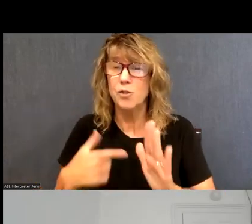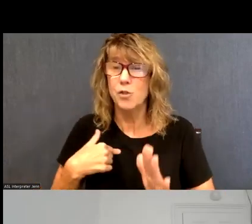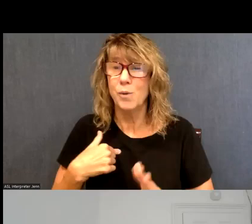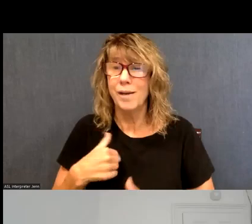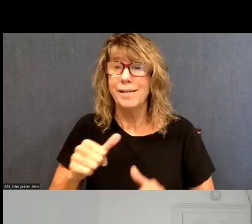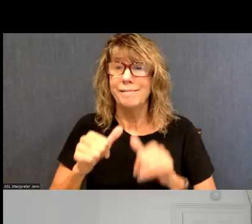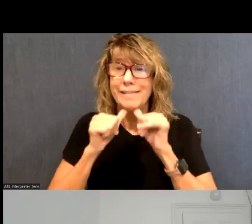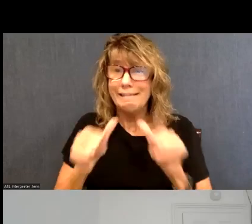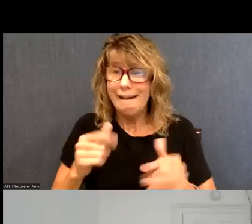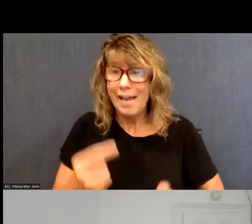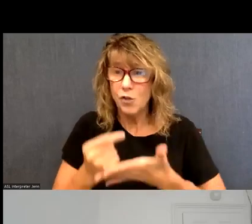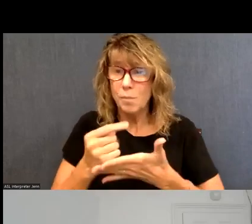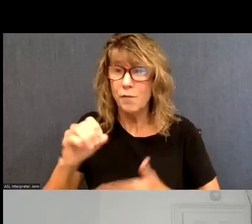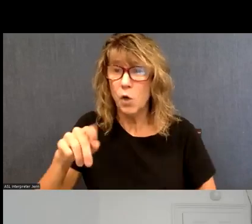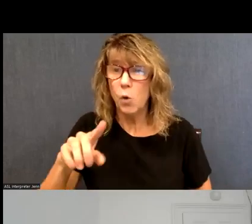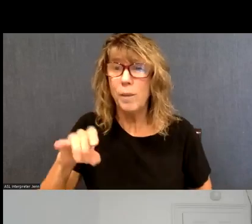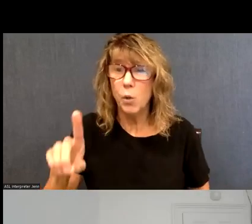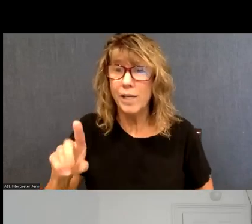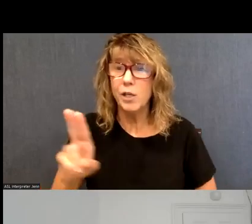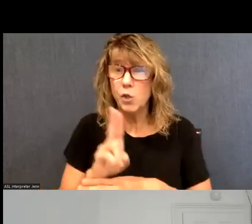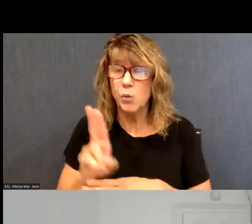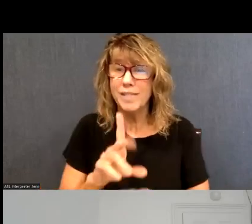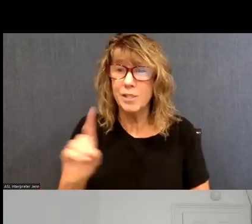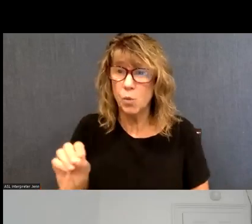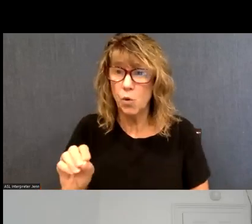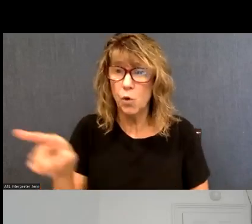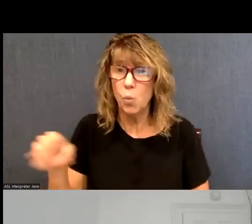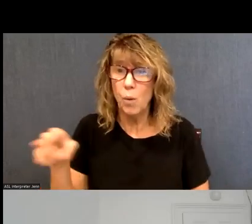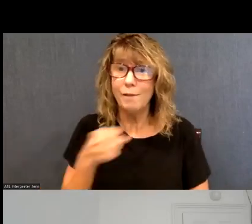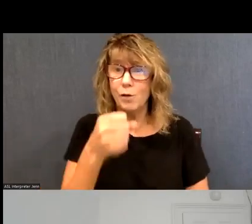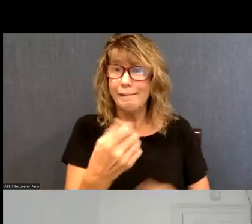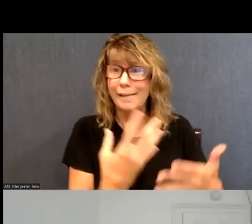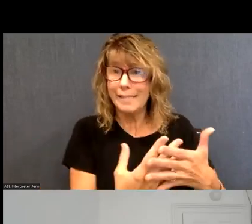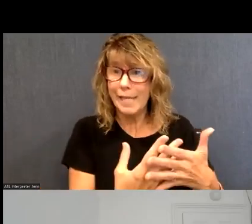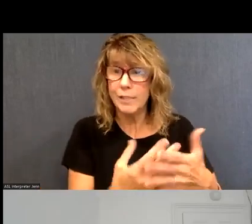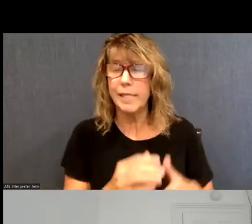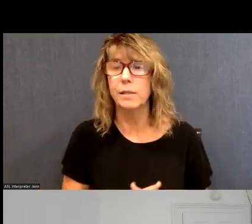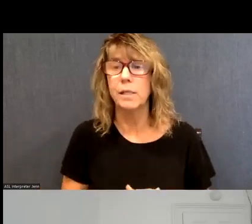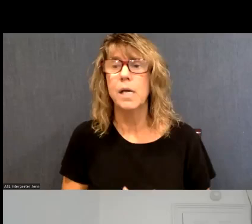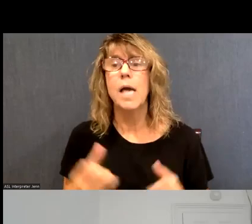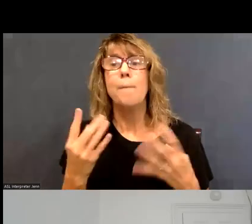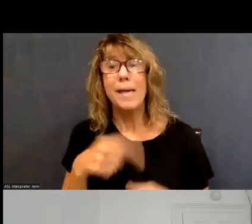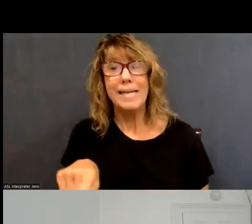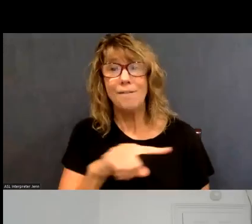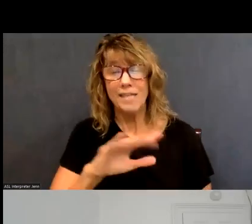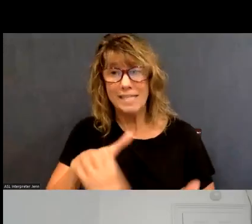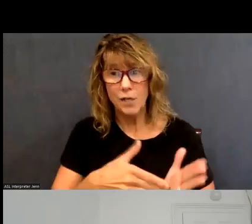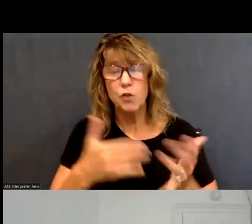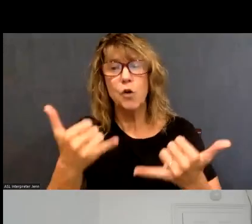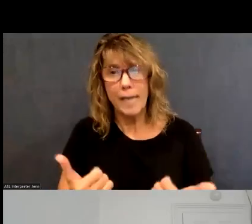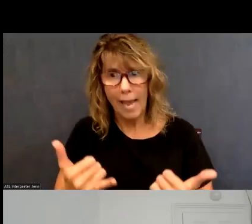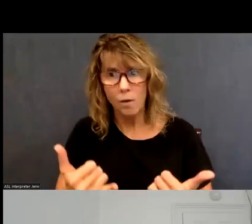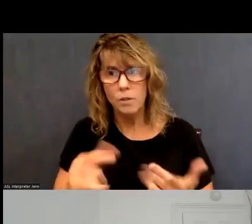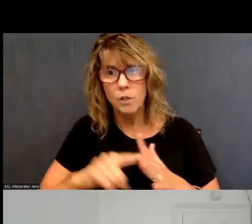opioid use disorder within detention centers. So, um, many detention centers are getting on board with expanding treatment to be